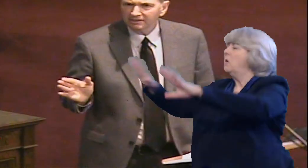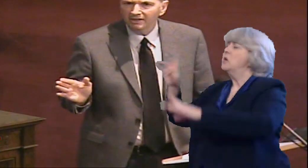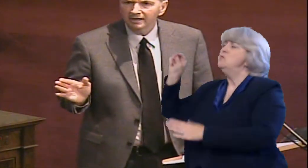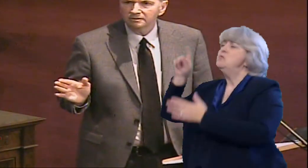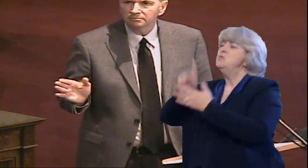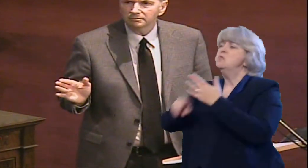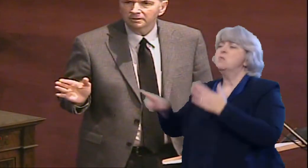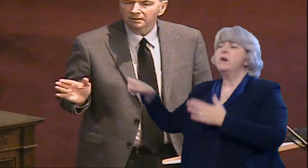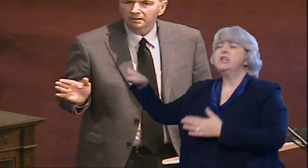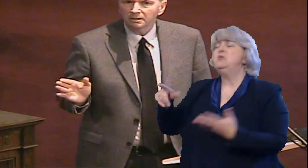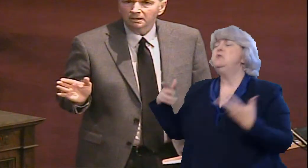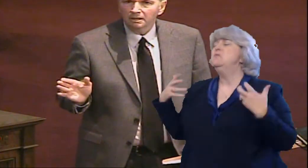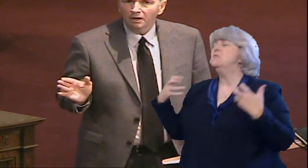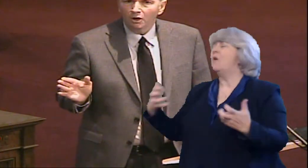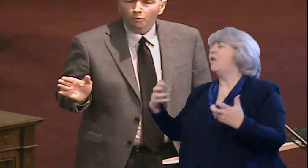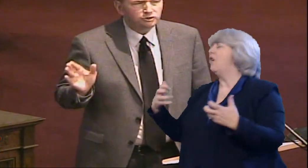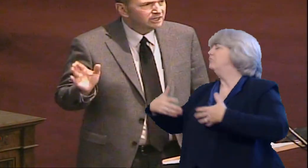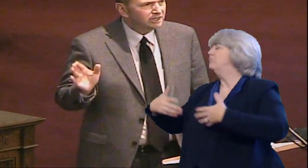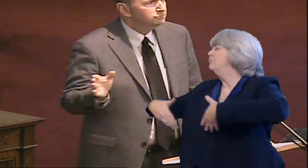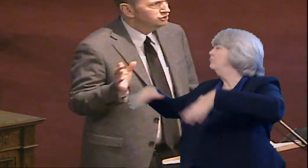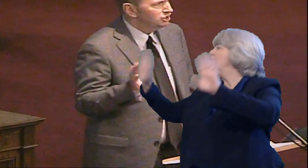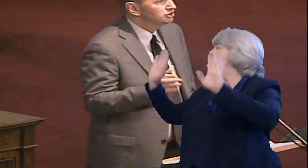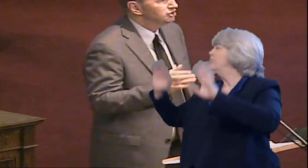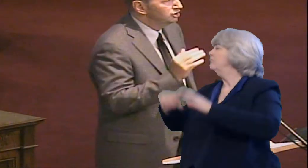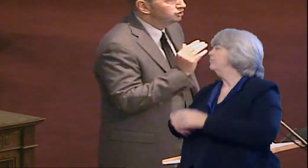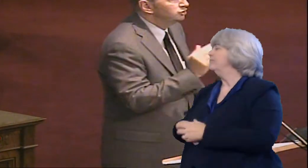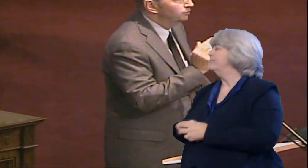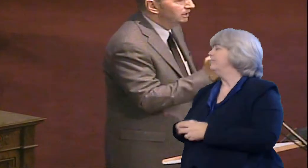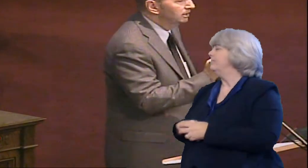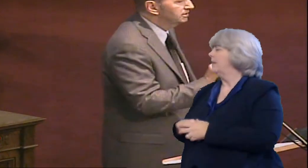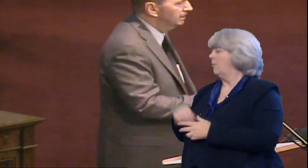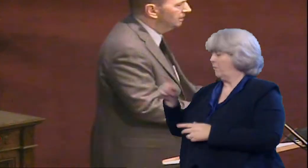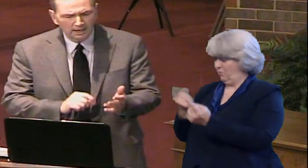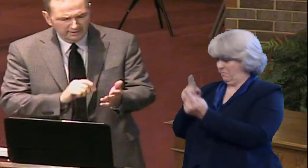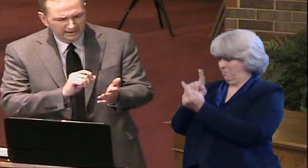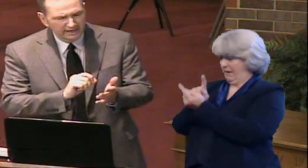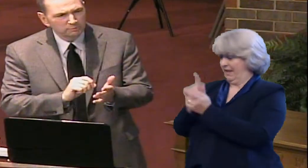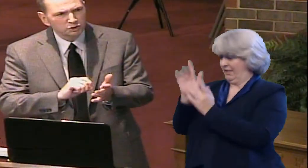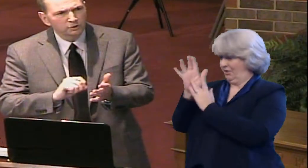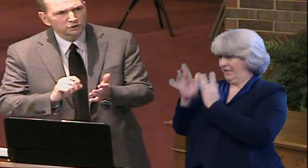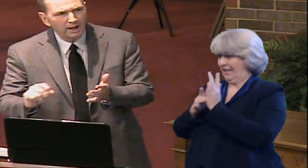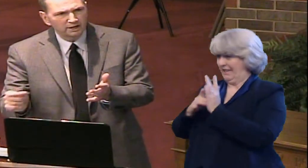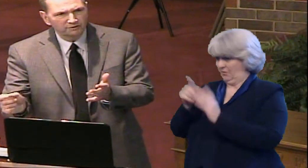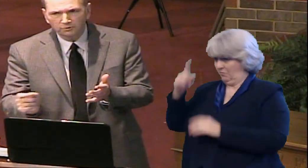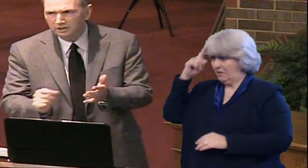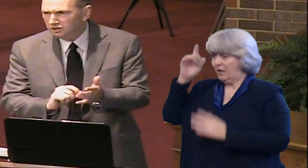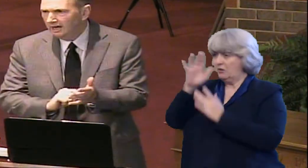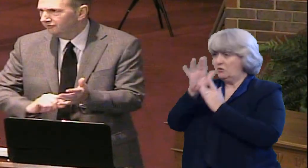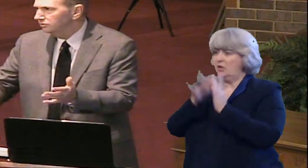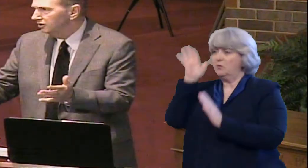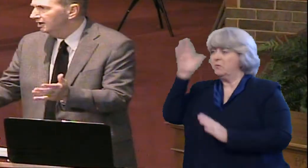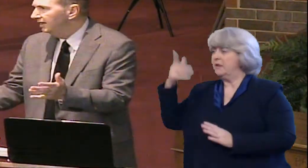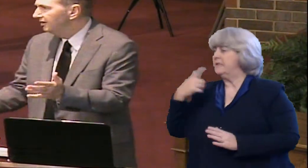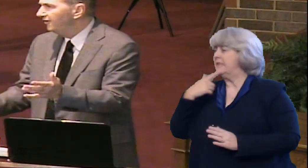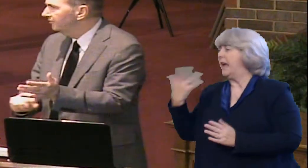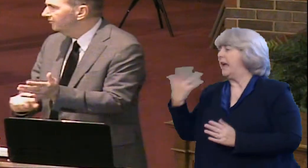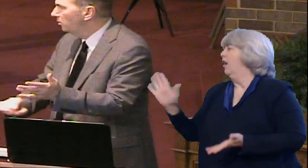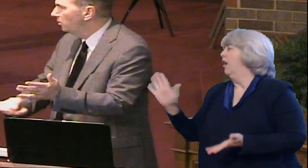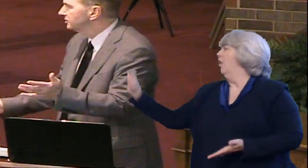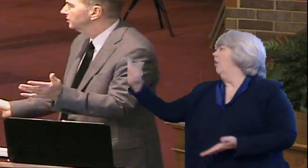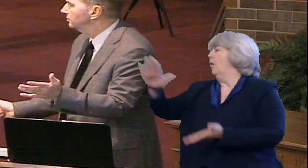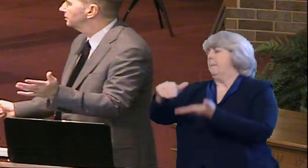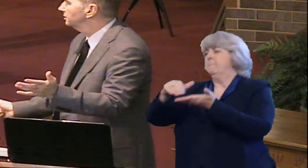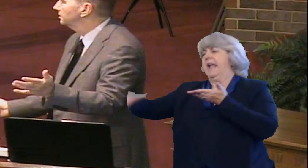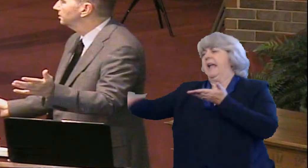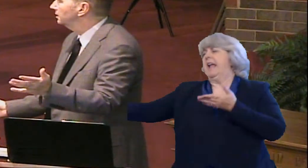expect that? When you came to Jesus, did you really think that he was going to write a free check for you to live however you